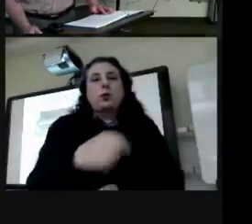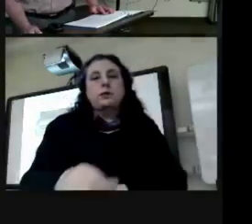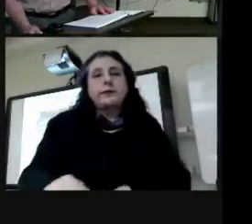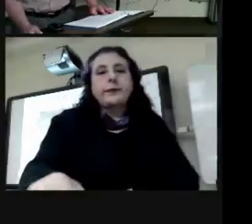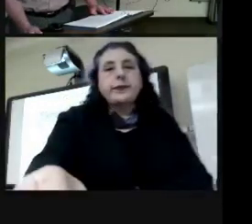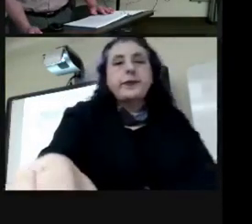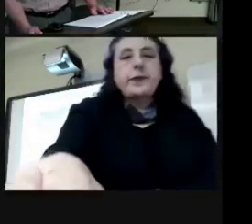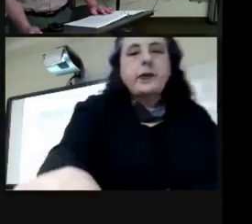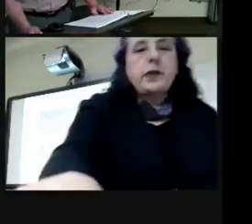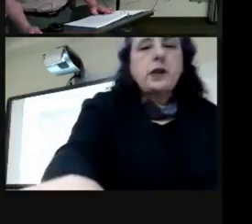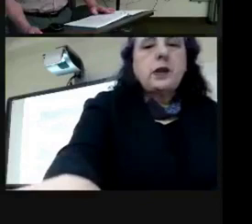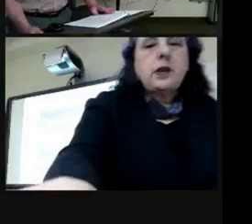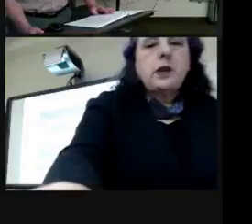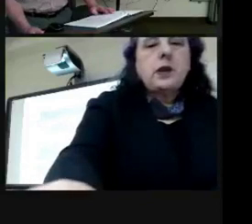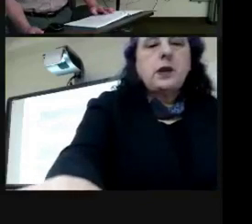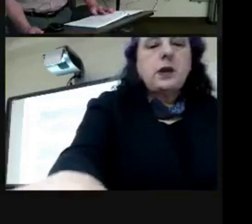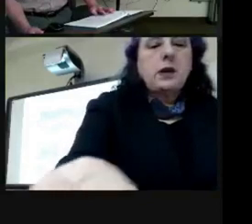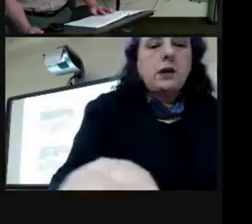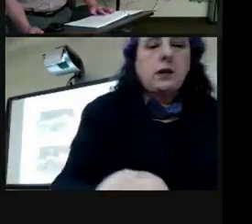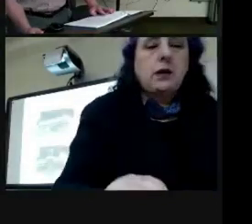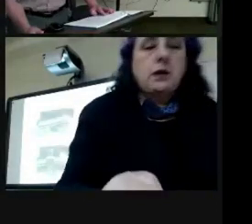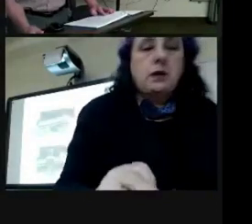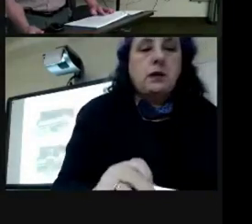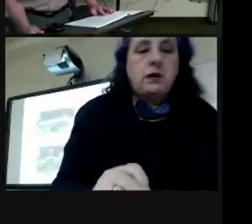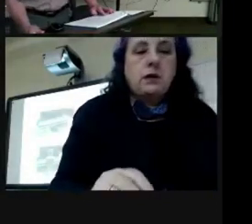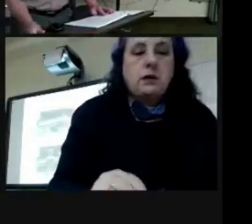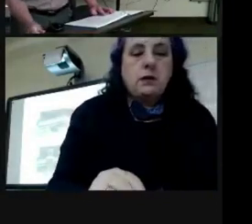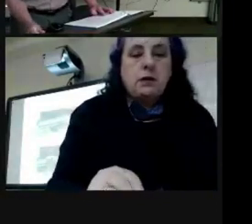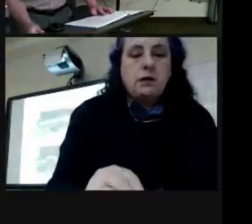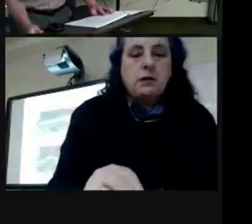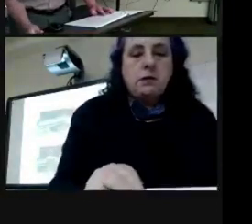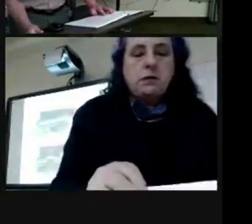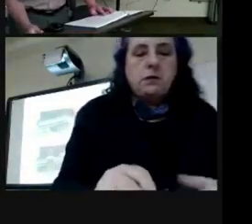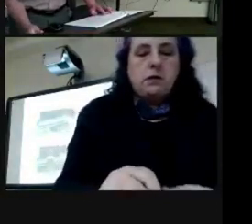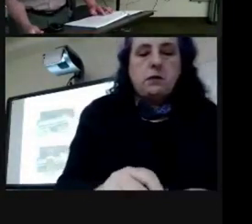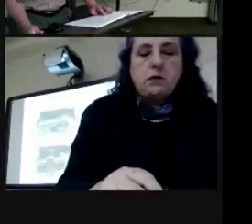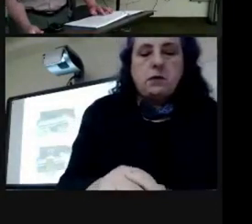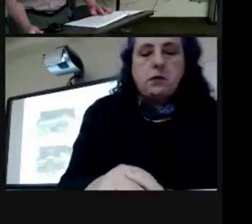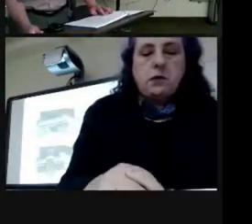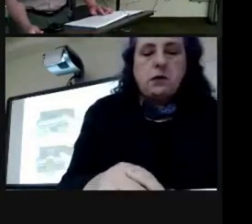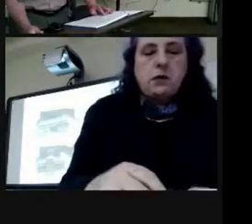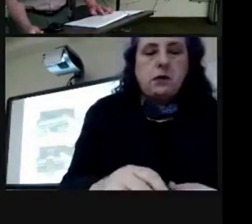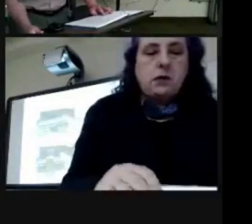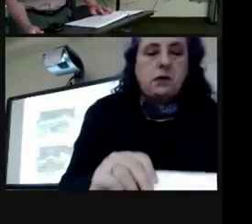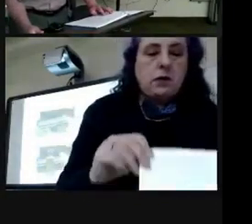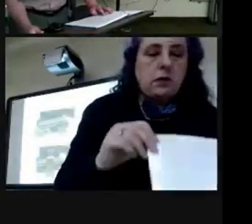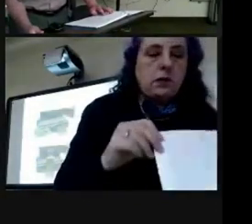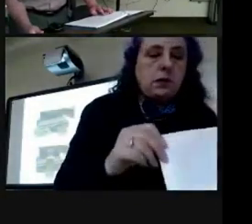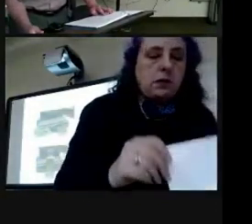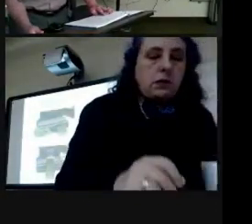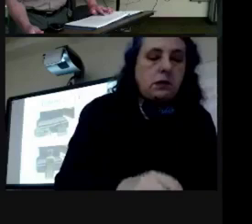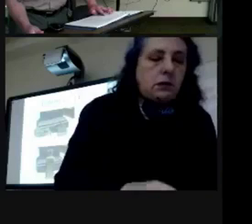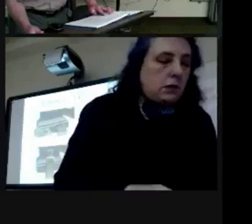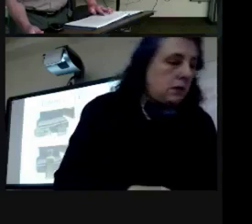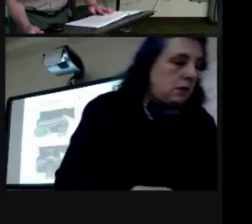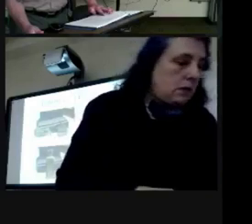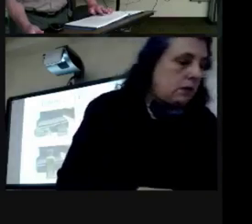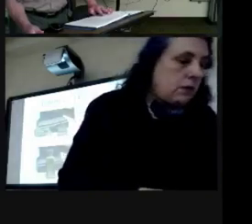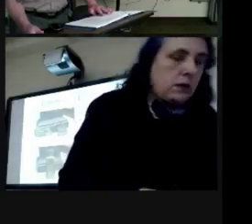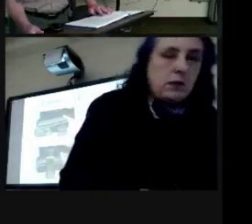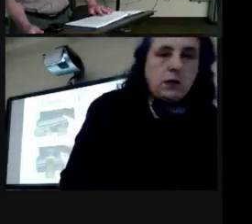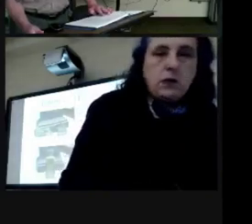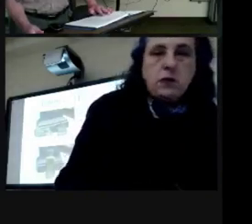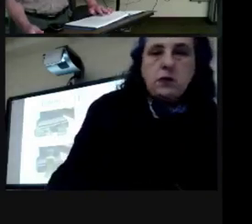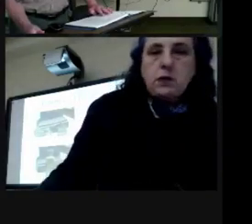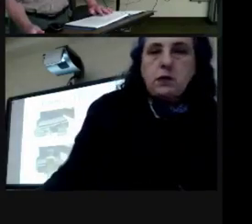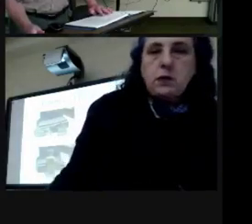wasn't all his fault though his patients were often poorer than he was so he